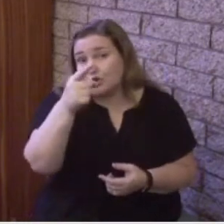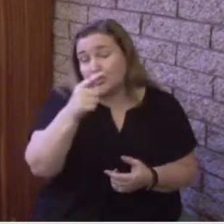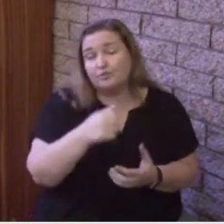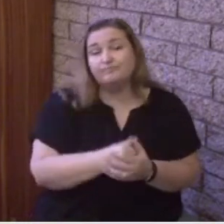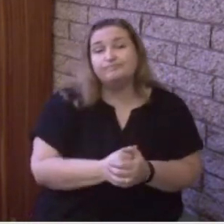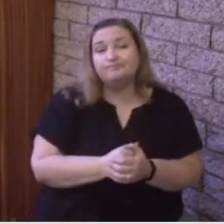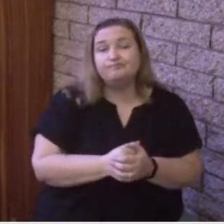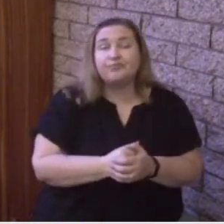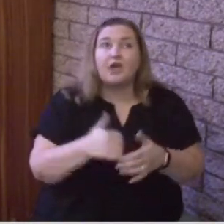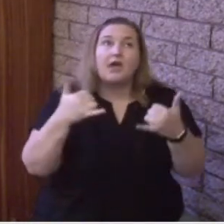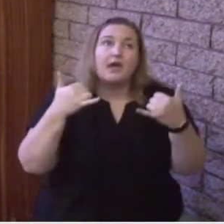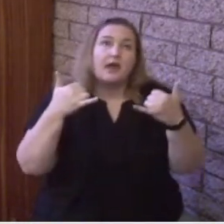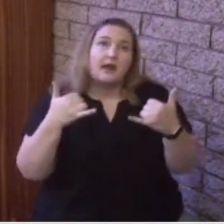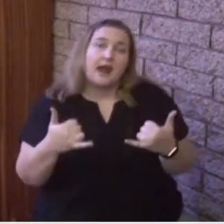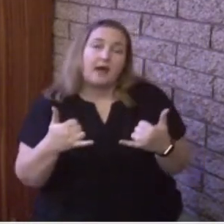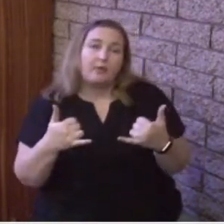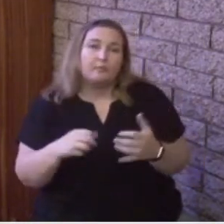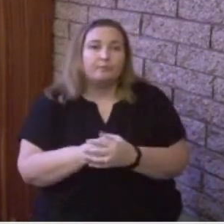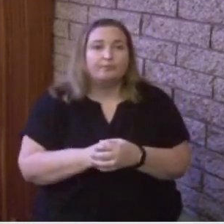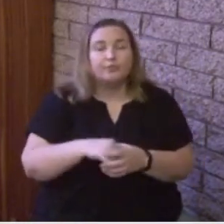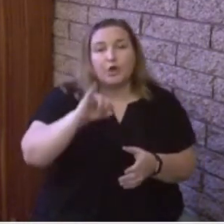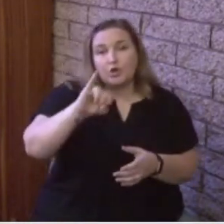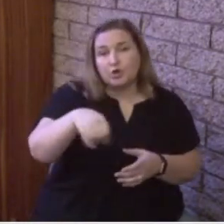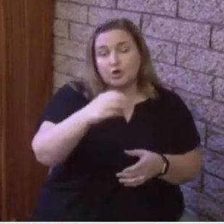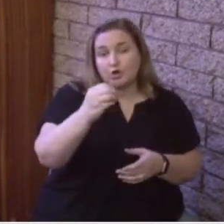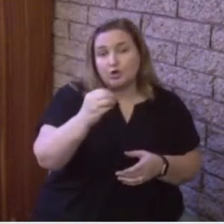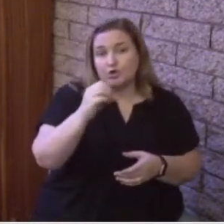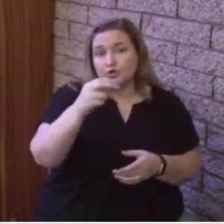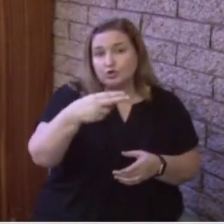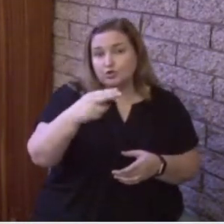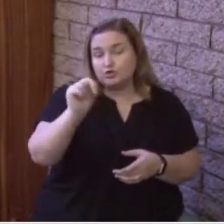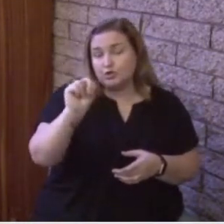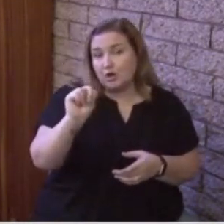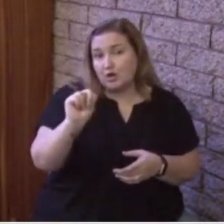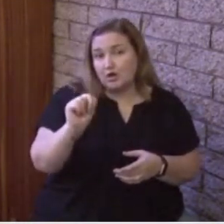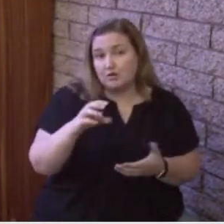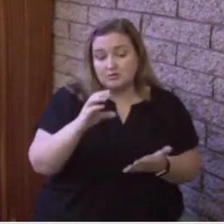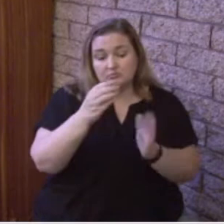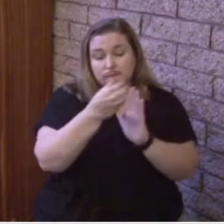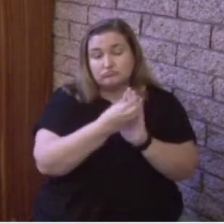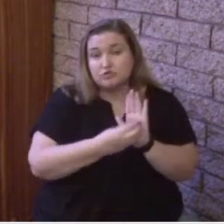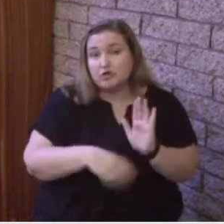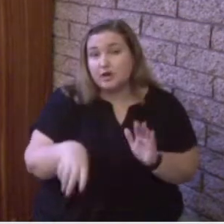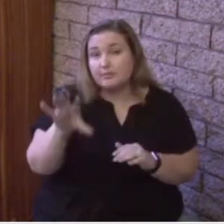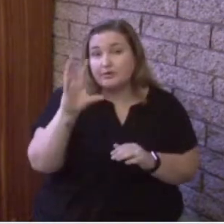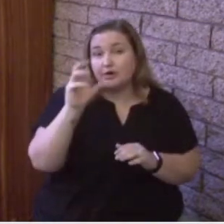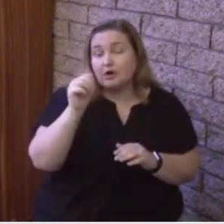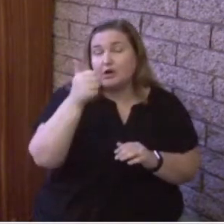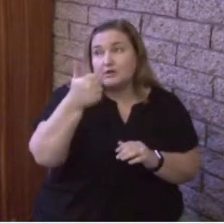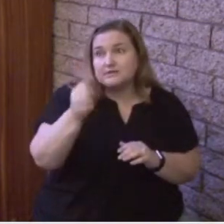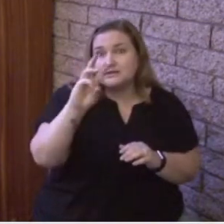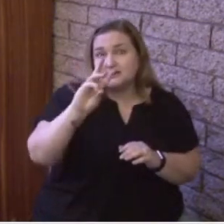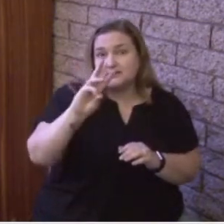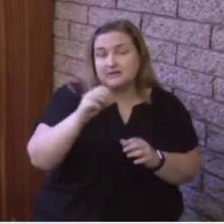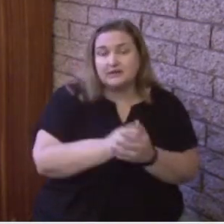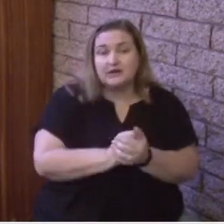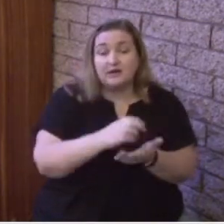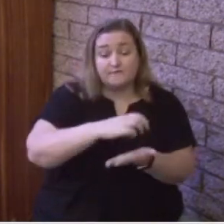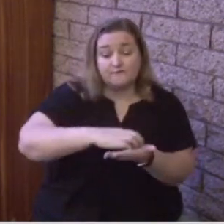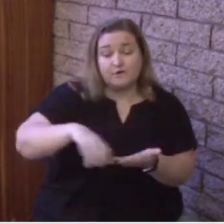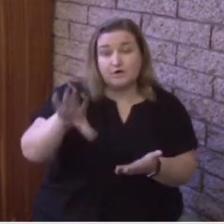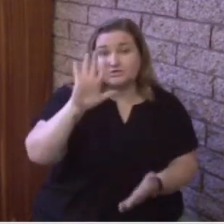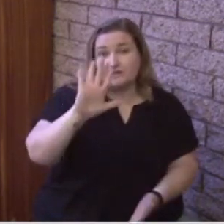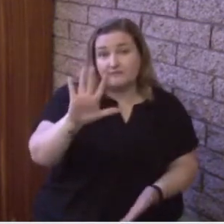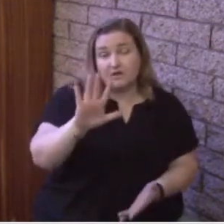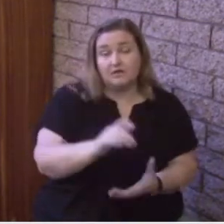Now, this is another encounter with the disciples and Jesus. In John 16, 5, Jesus